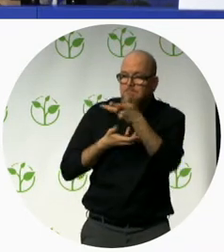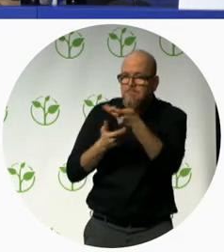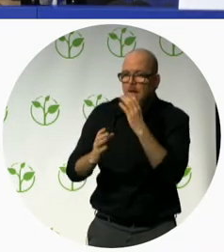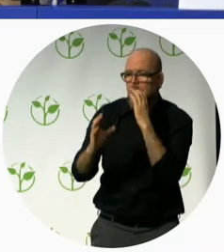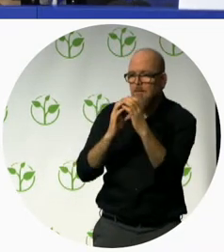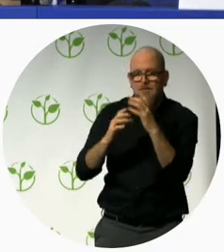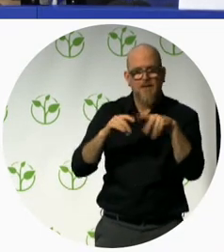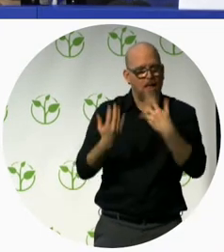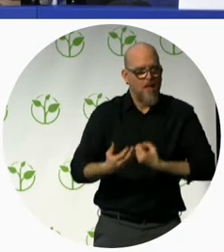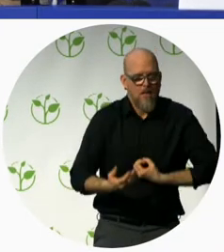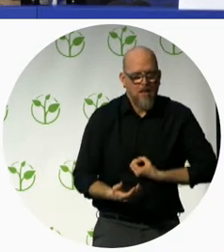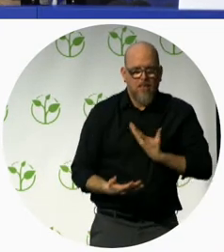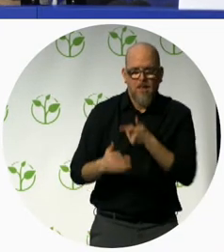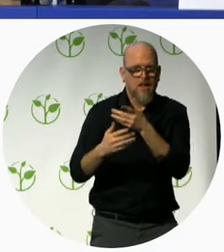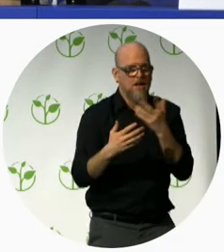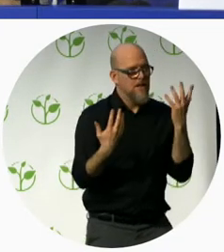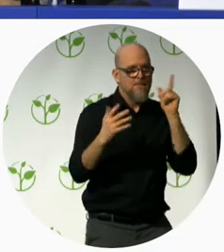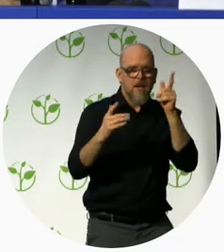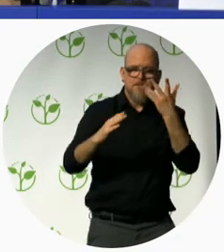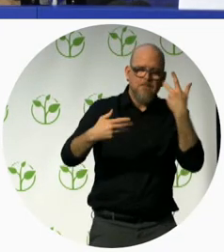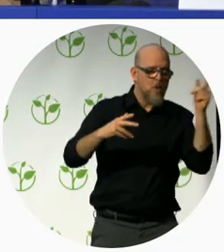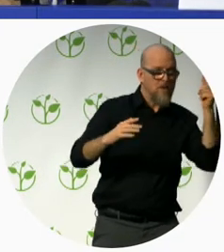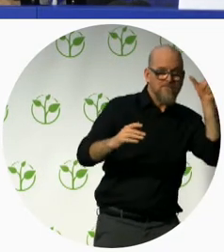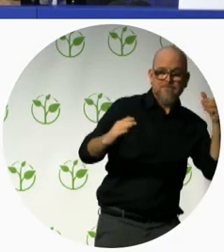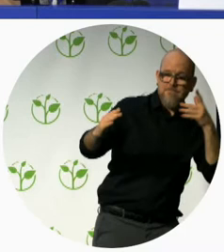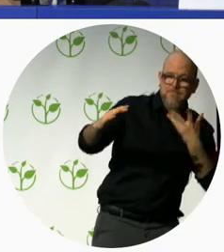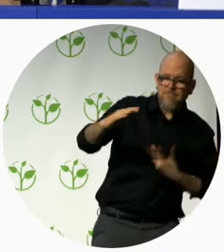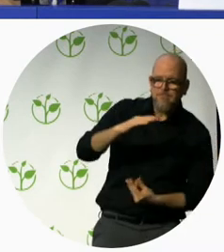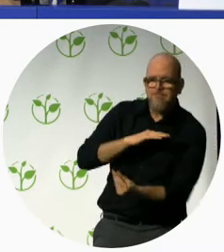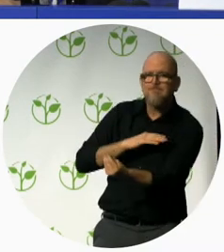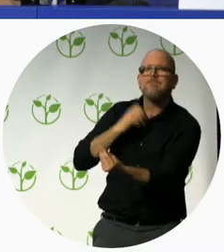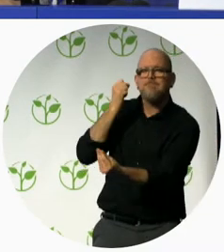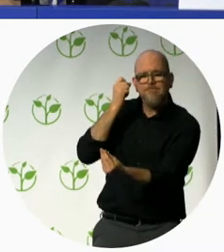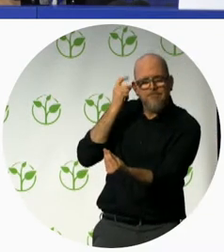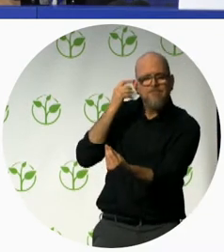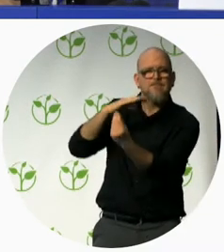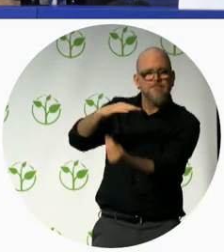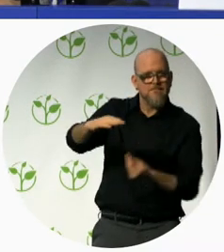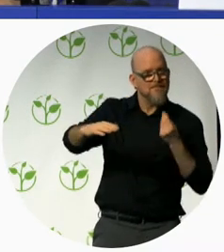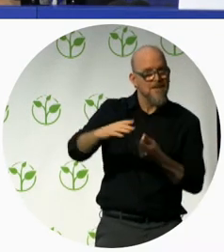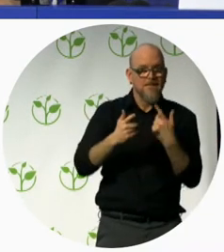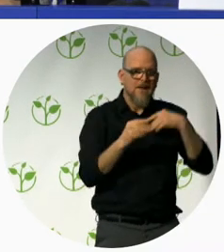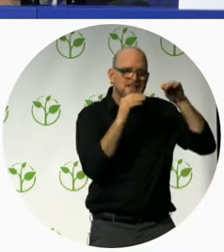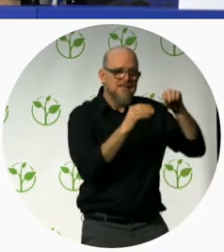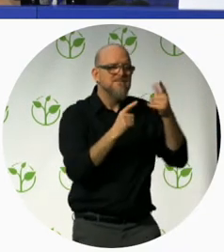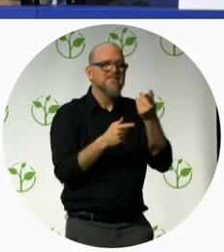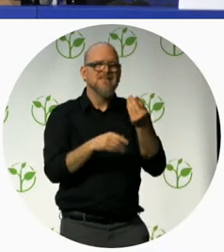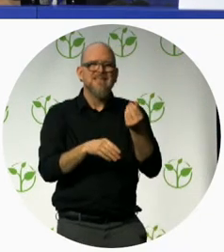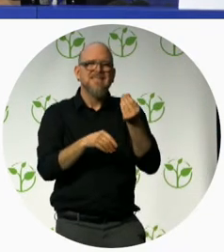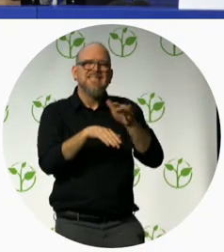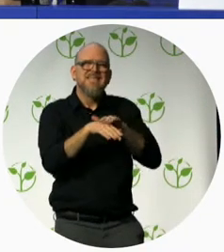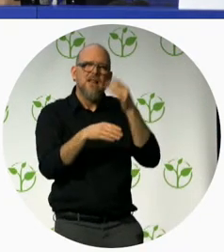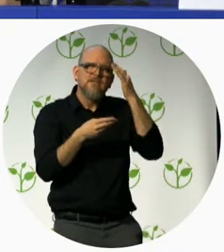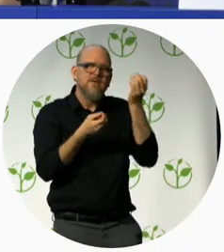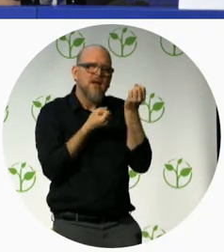resourcefulness which many times makes the difference between service that is sensitive and accessible and one which is